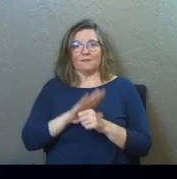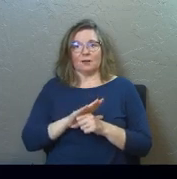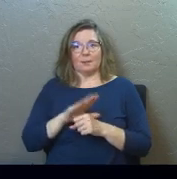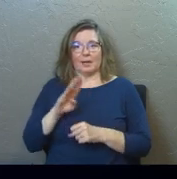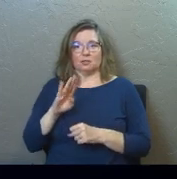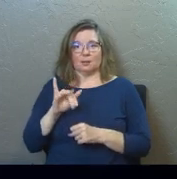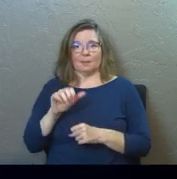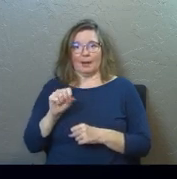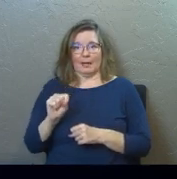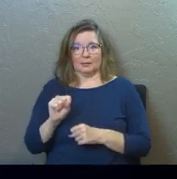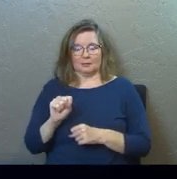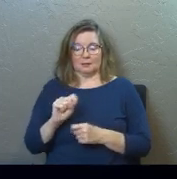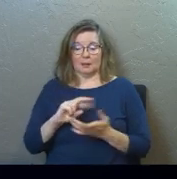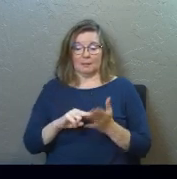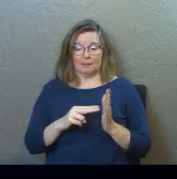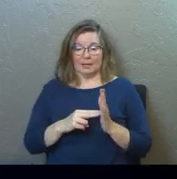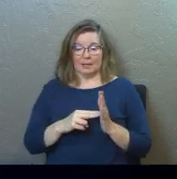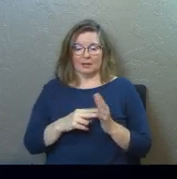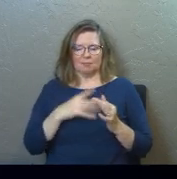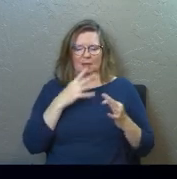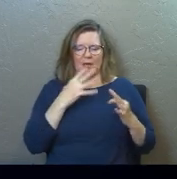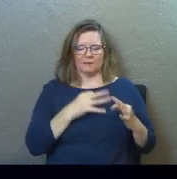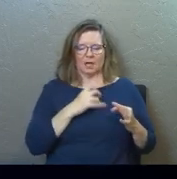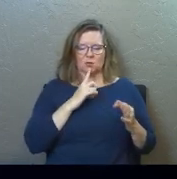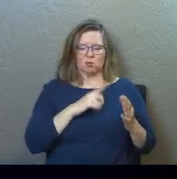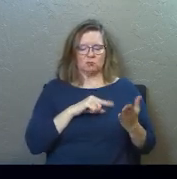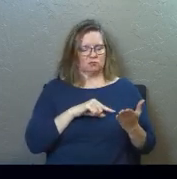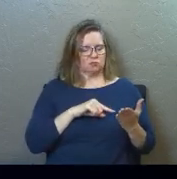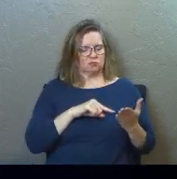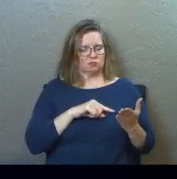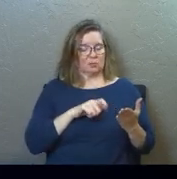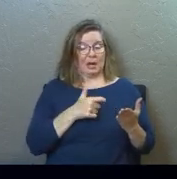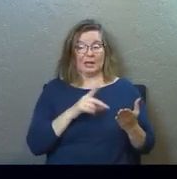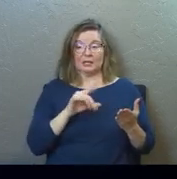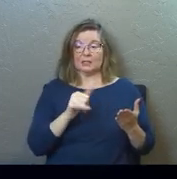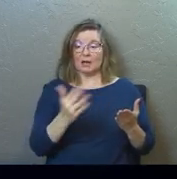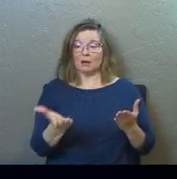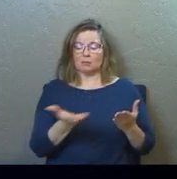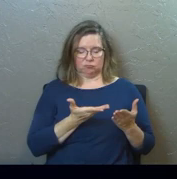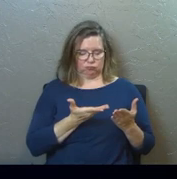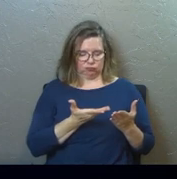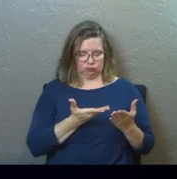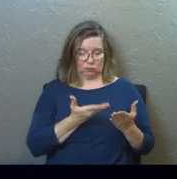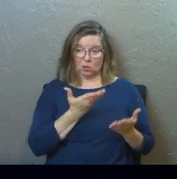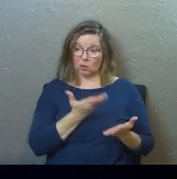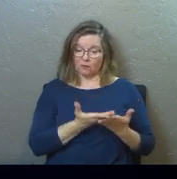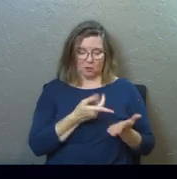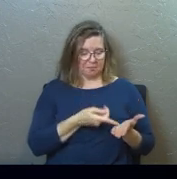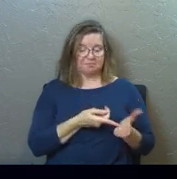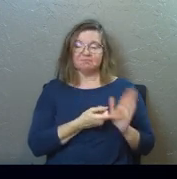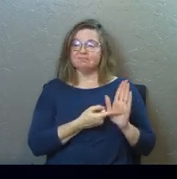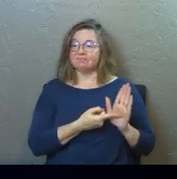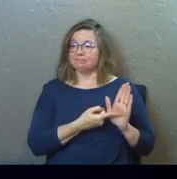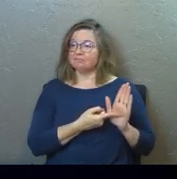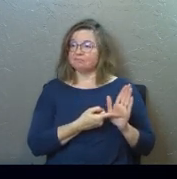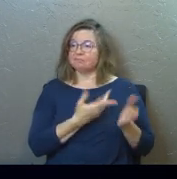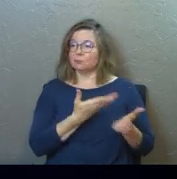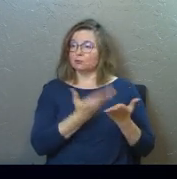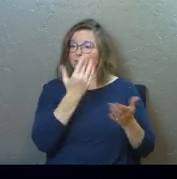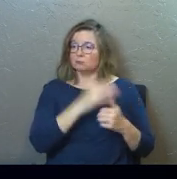So I've made this tiny decision that this is true. And then I just look for any data that might come along that confirms that it's true.